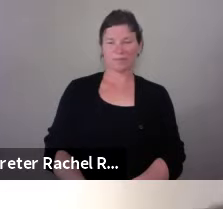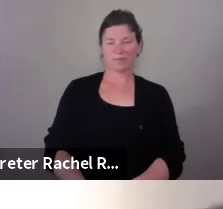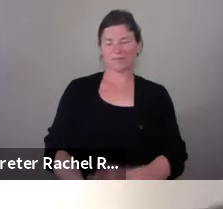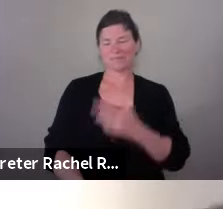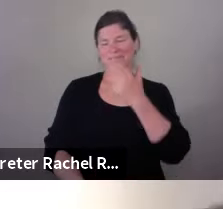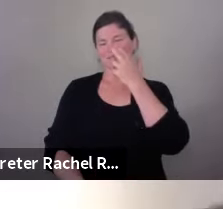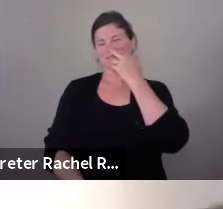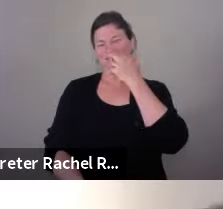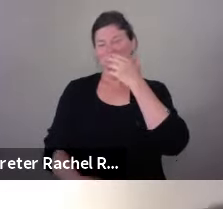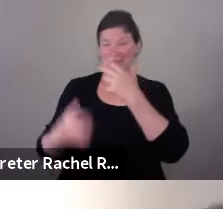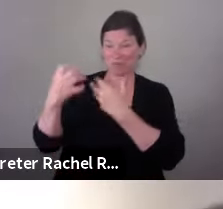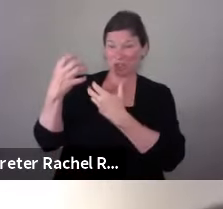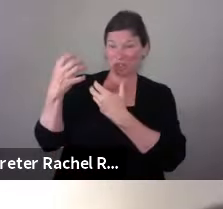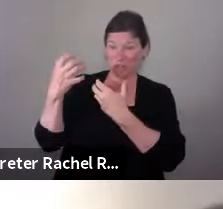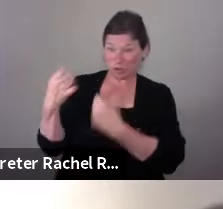Strengths are very easy.